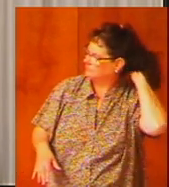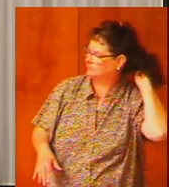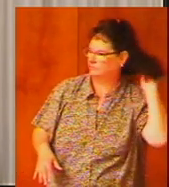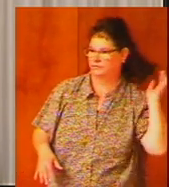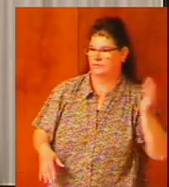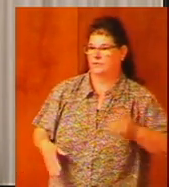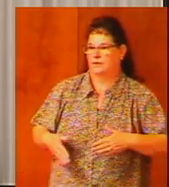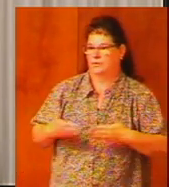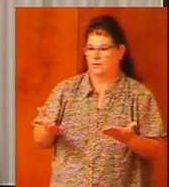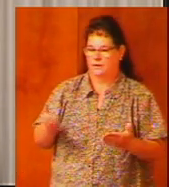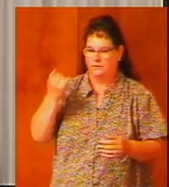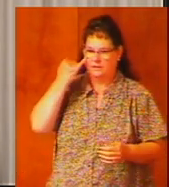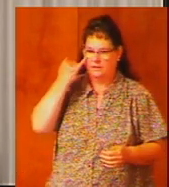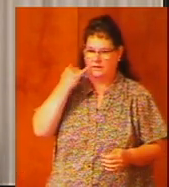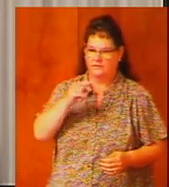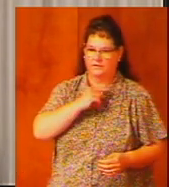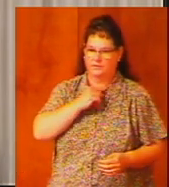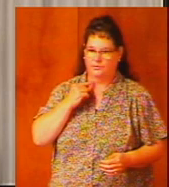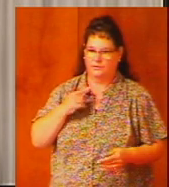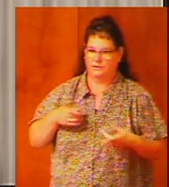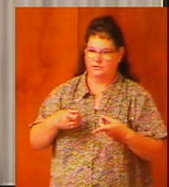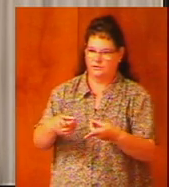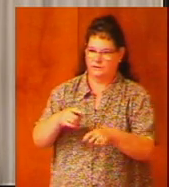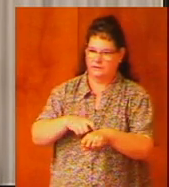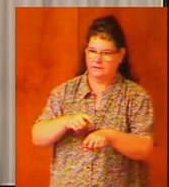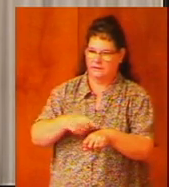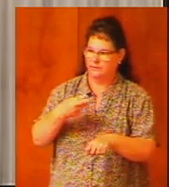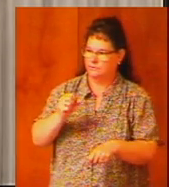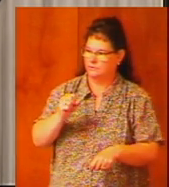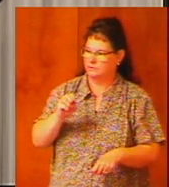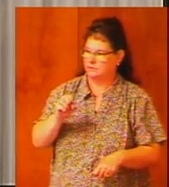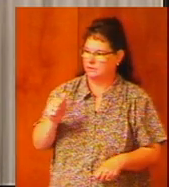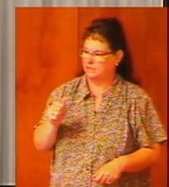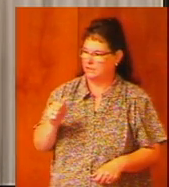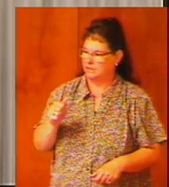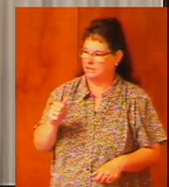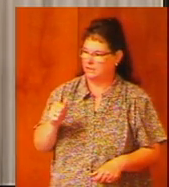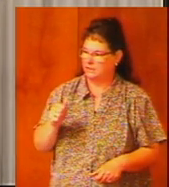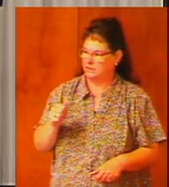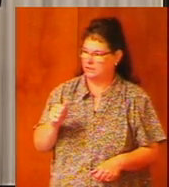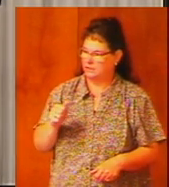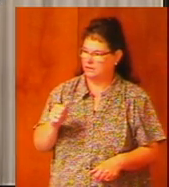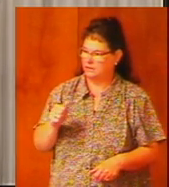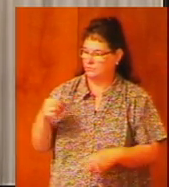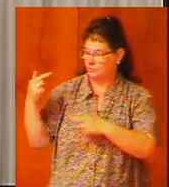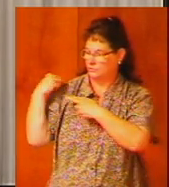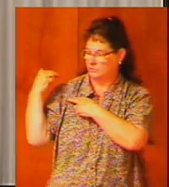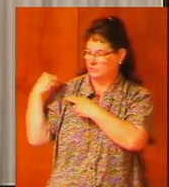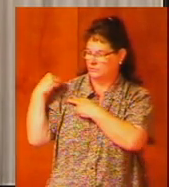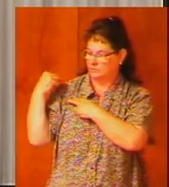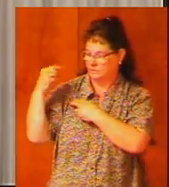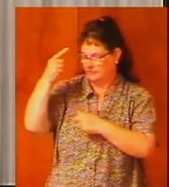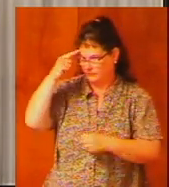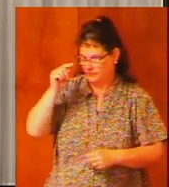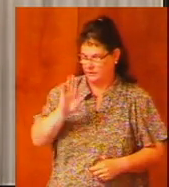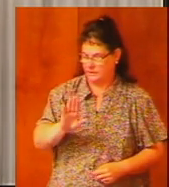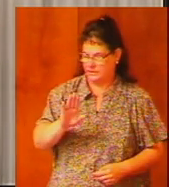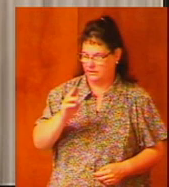well if the priests in the days of Hosea were held accountable for their